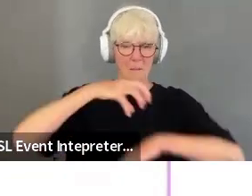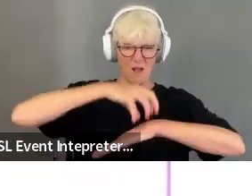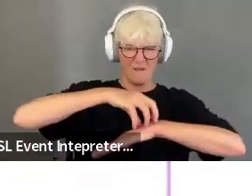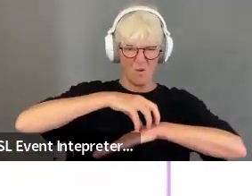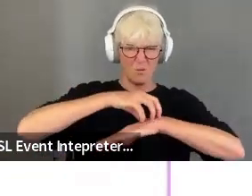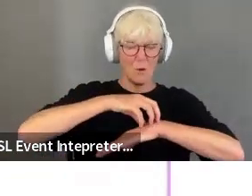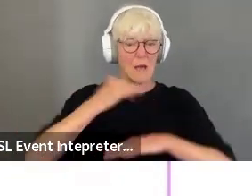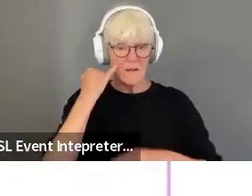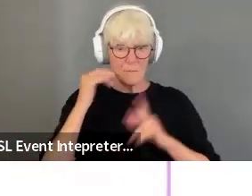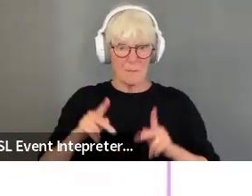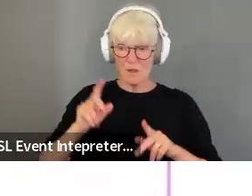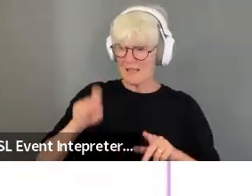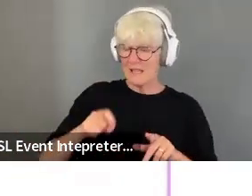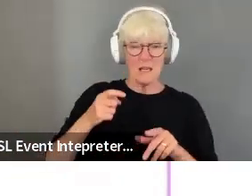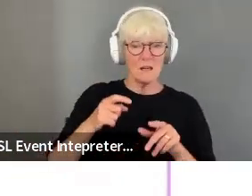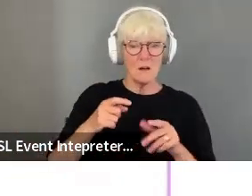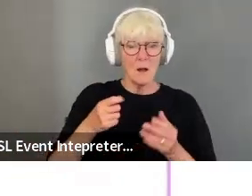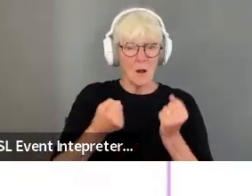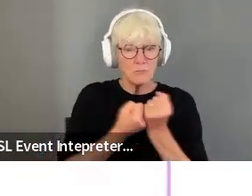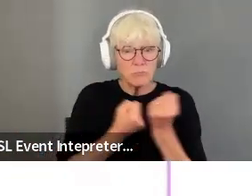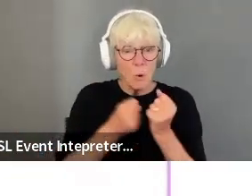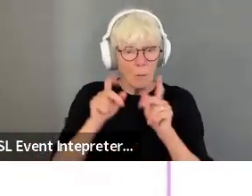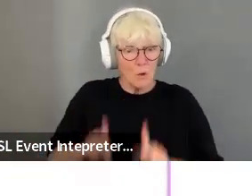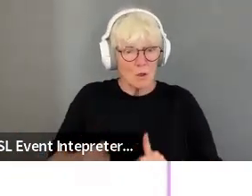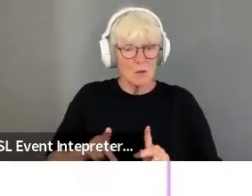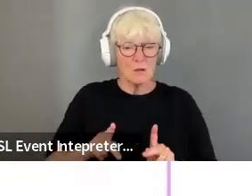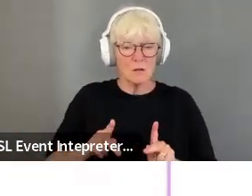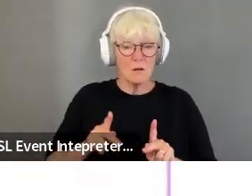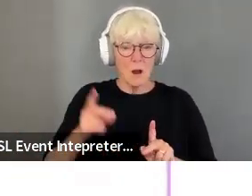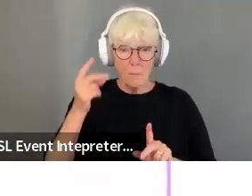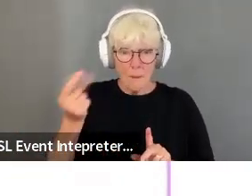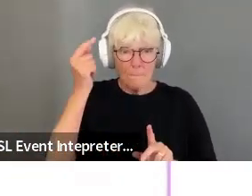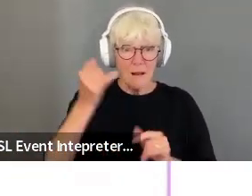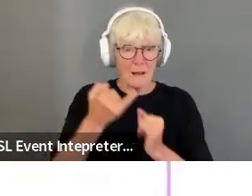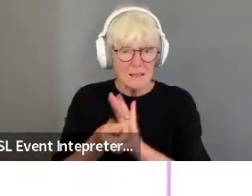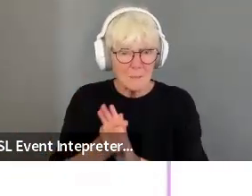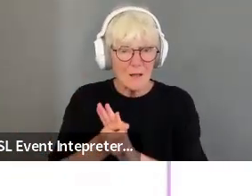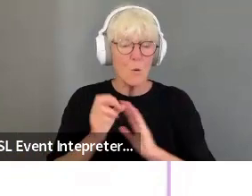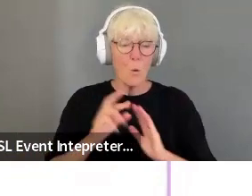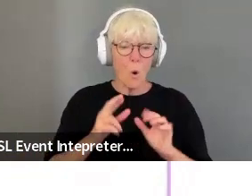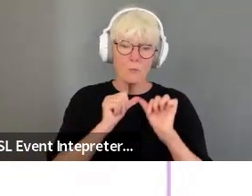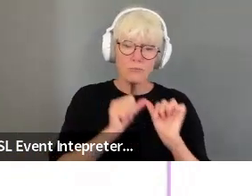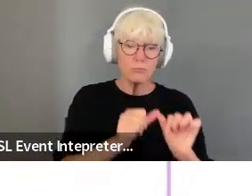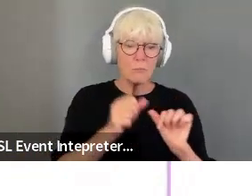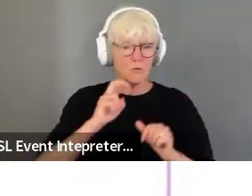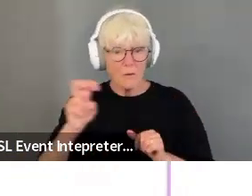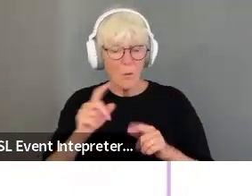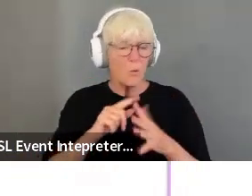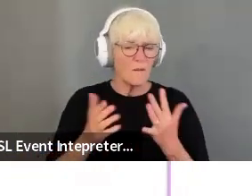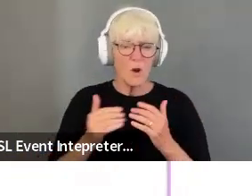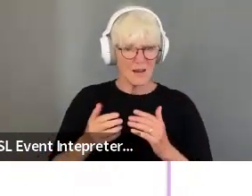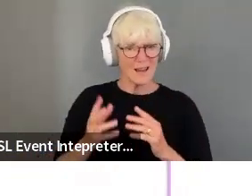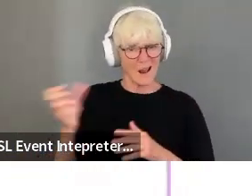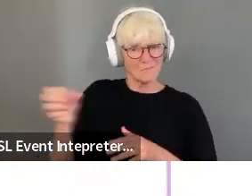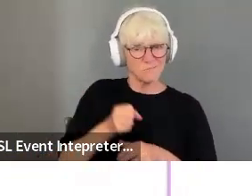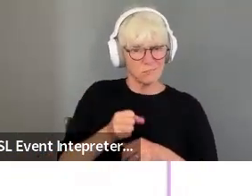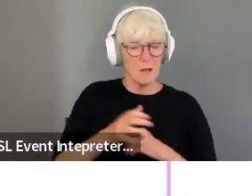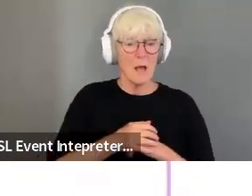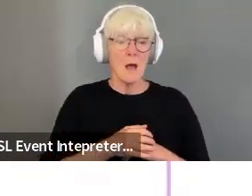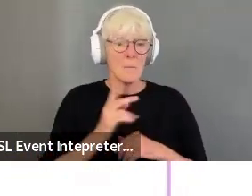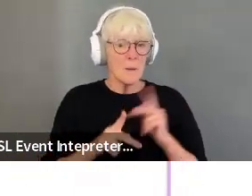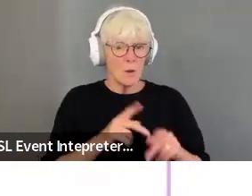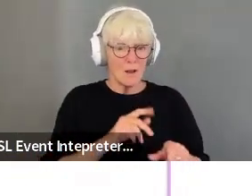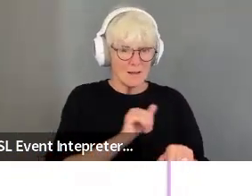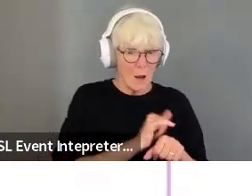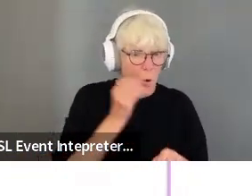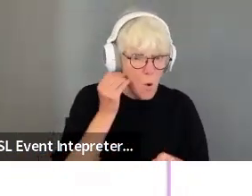assistance, access to a vetted, experienced pool of care providers that have availability to fill that gap. This applies to people at home, at